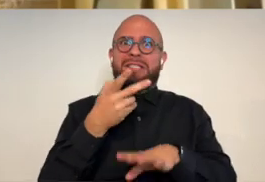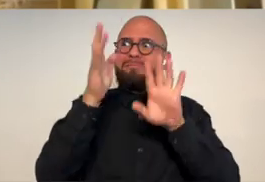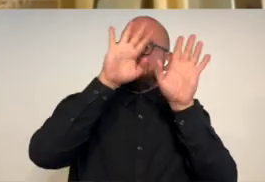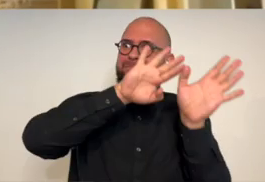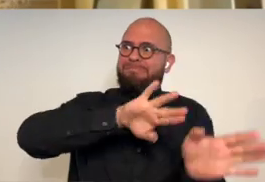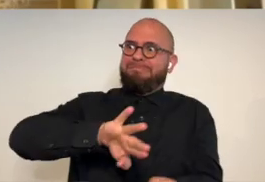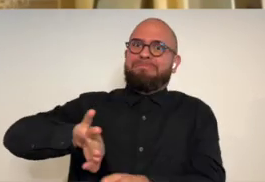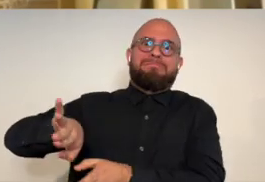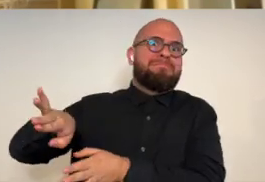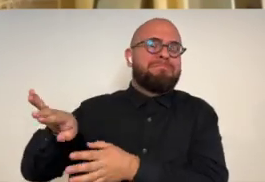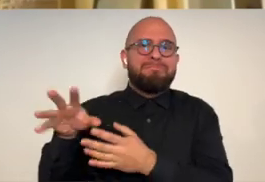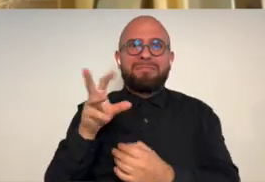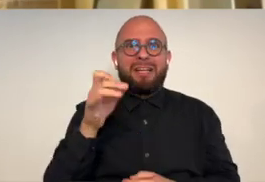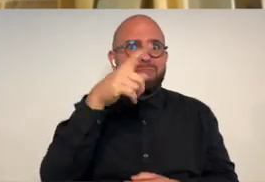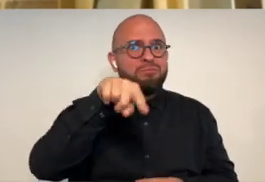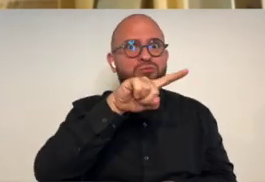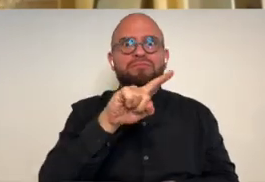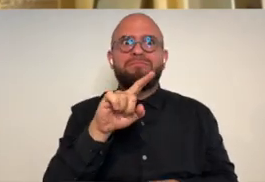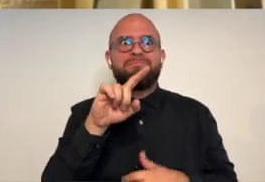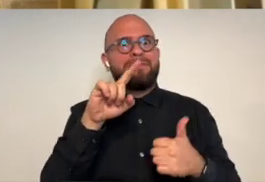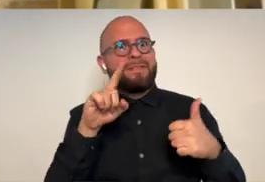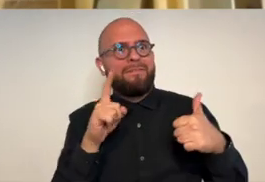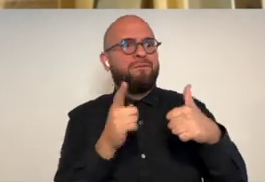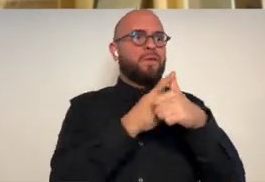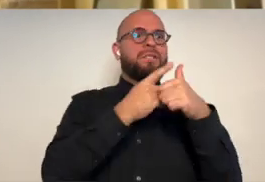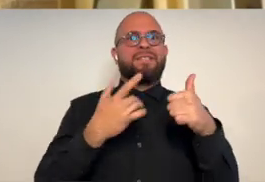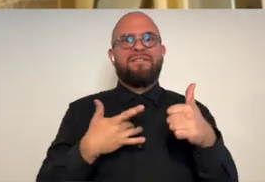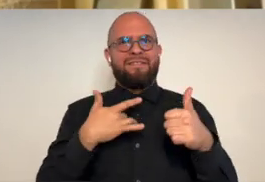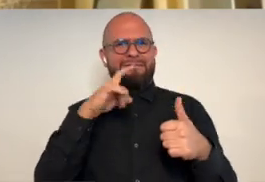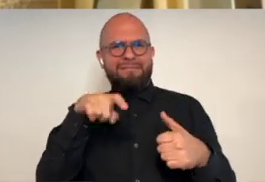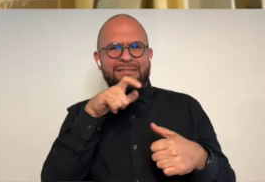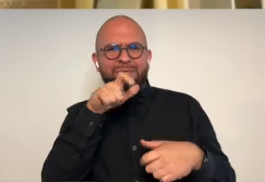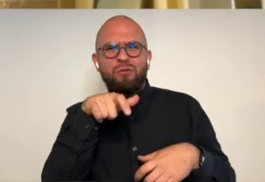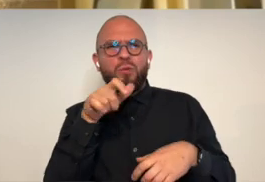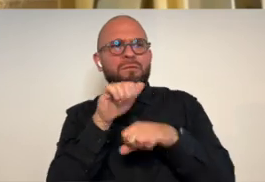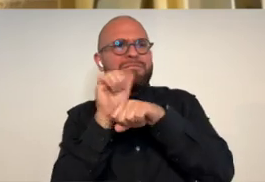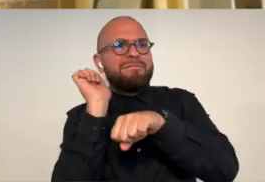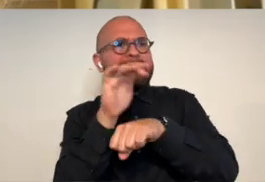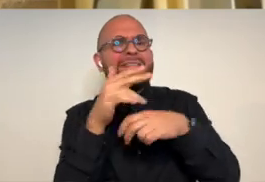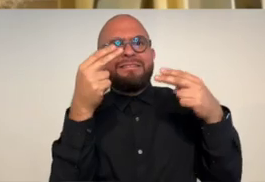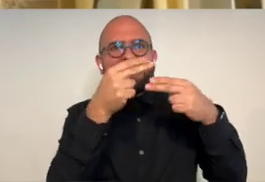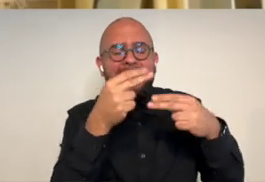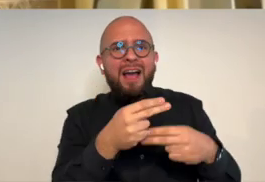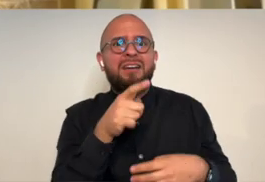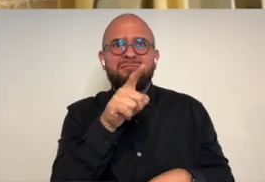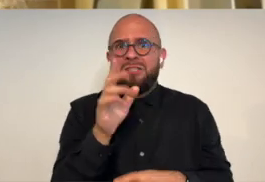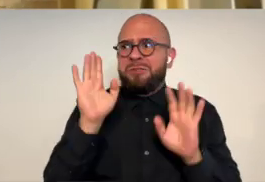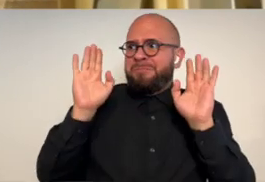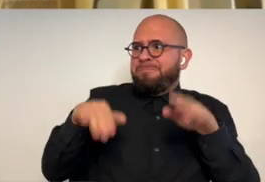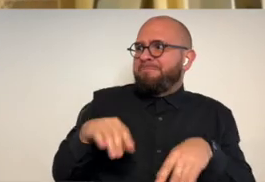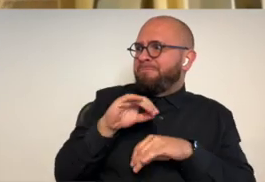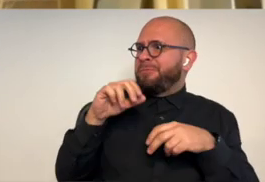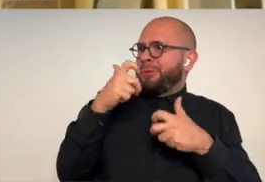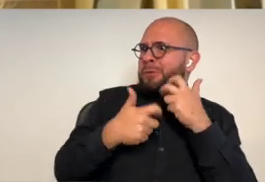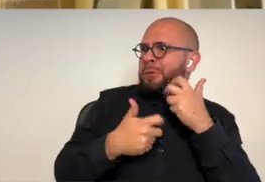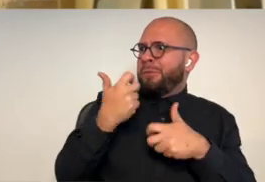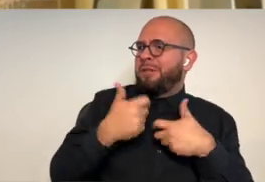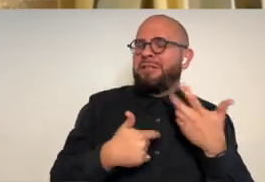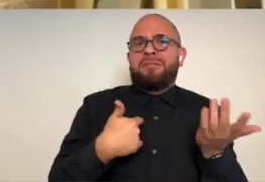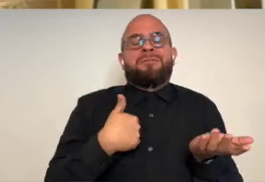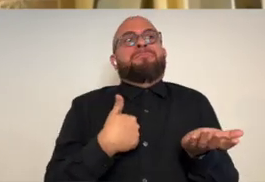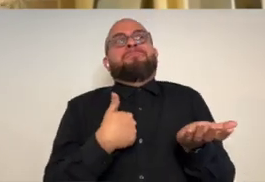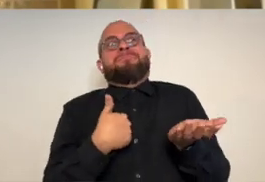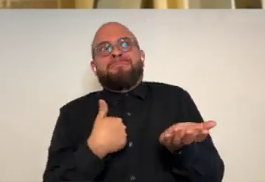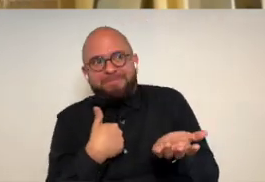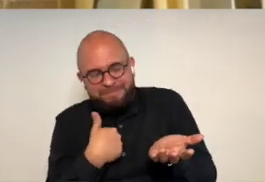always slides you know and that's far gone and the fact that you guys really were one of the first ones where i didn't have to send slides